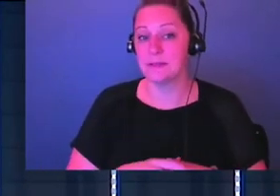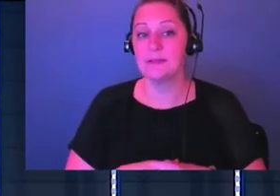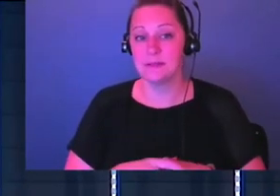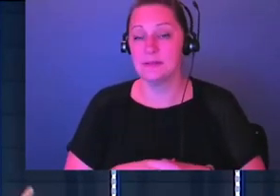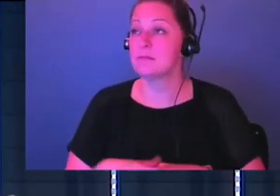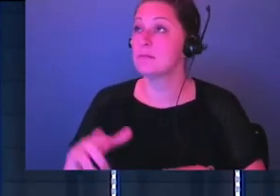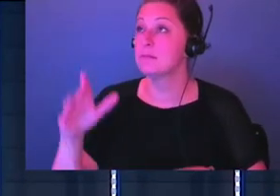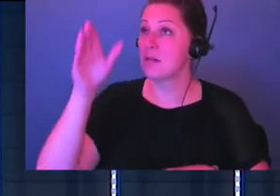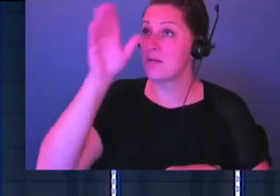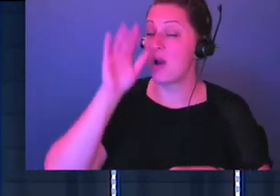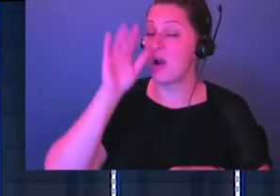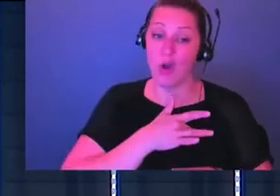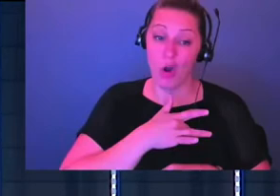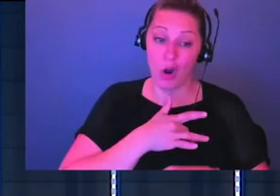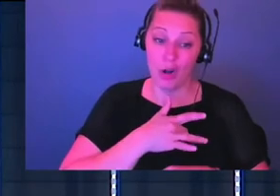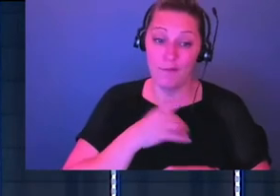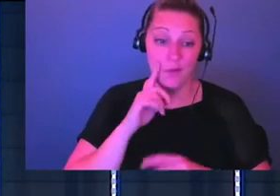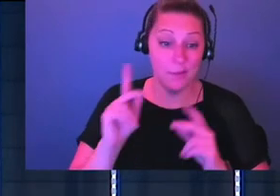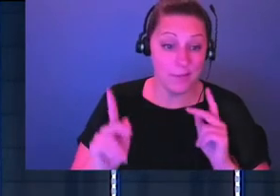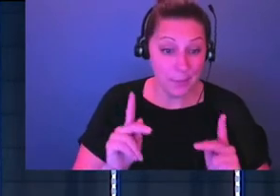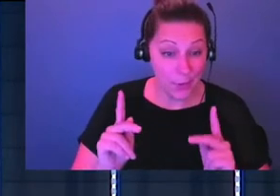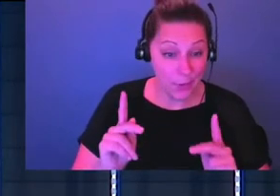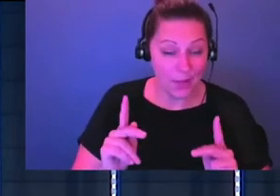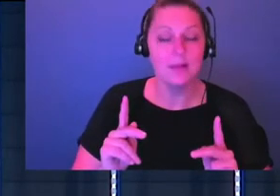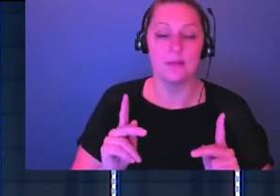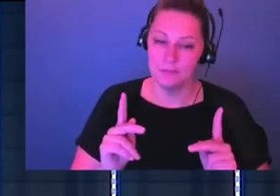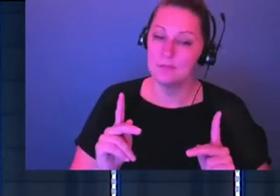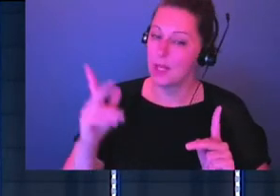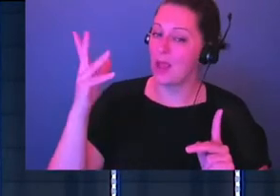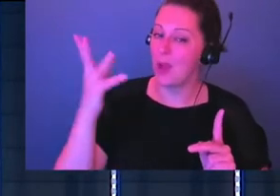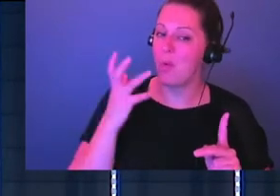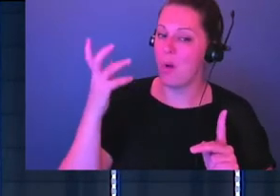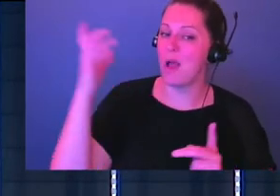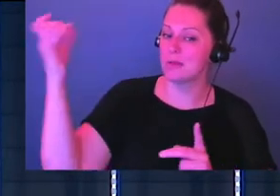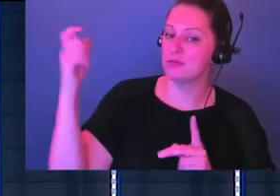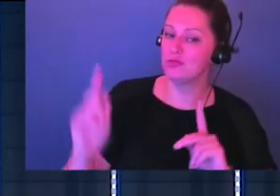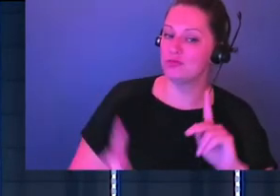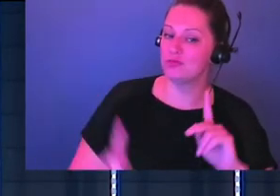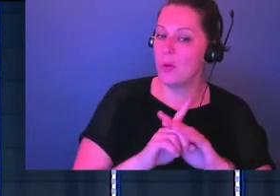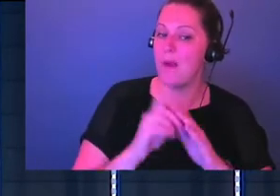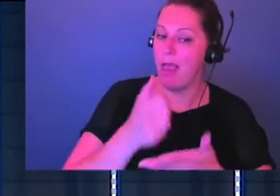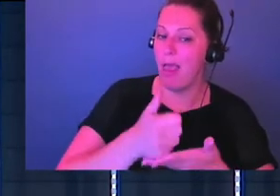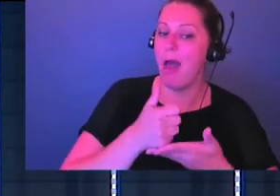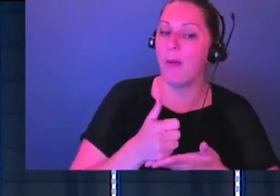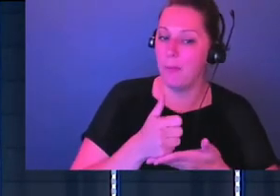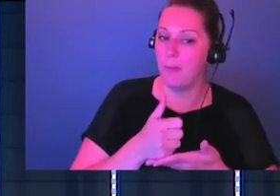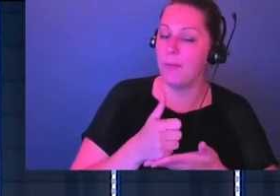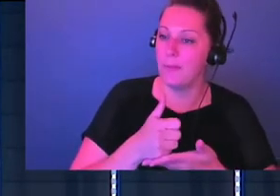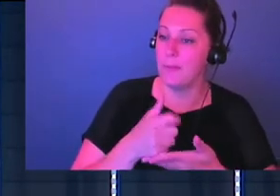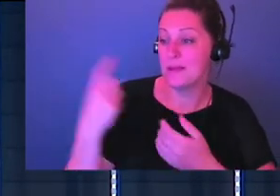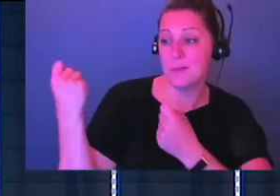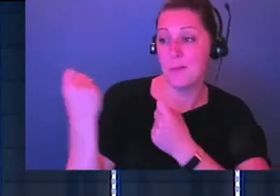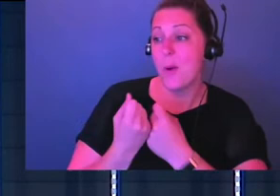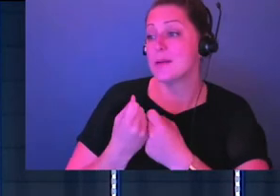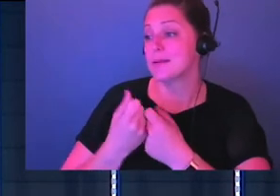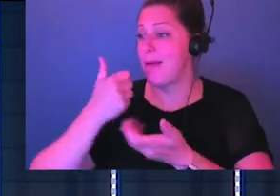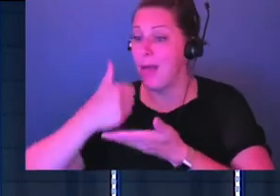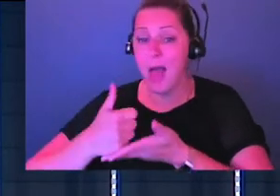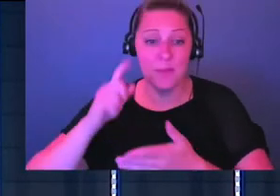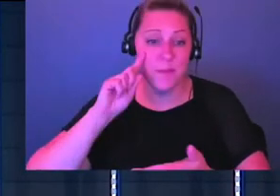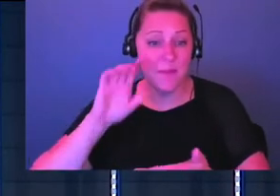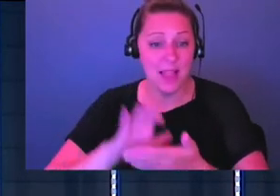his people is he wants to come in and he wants to help us. He is for us. He loves us. He believes in us. He wants to